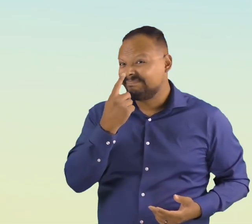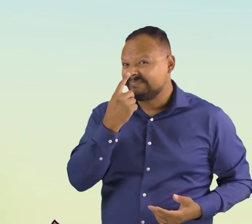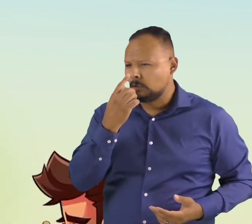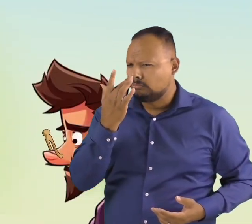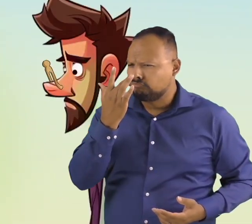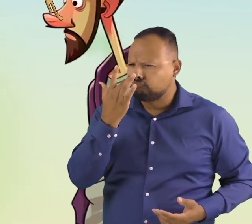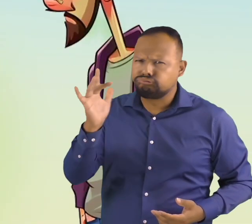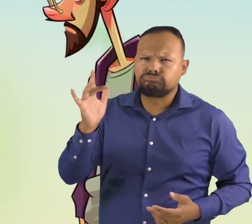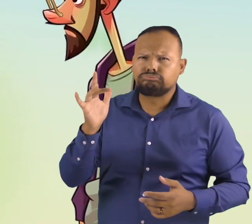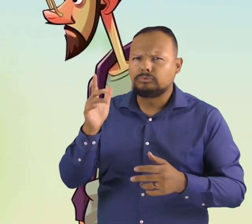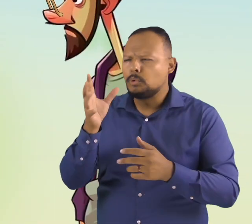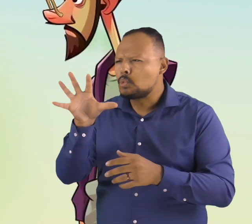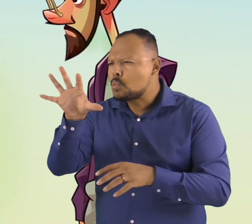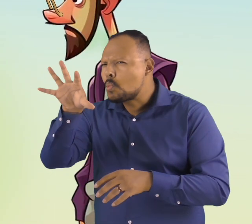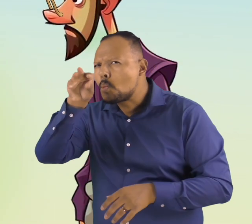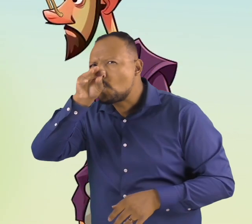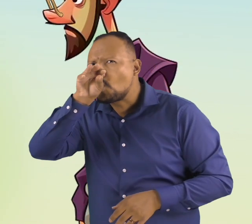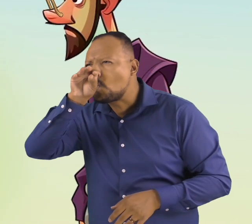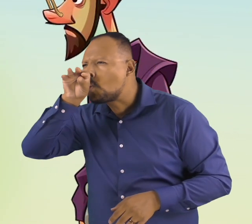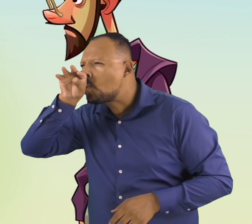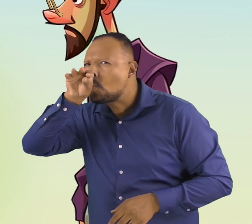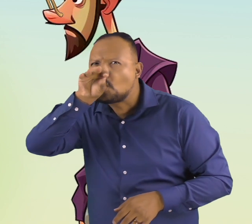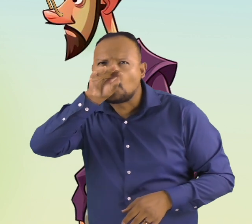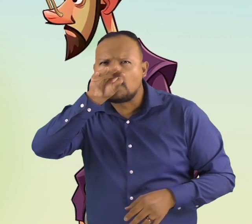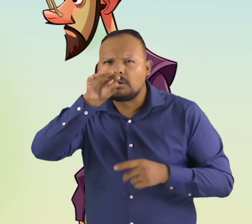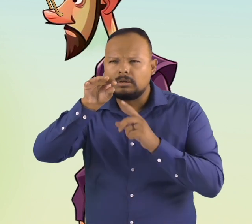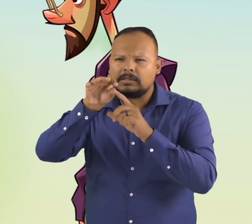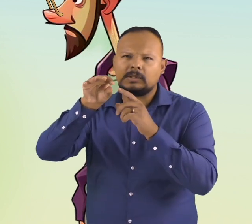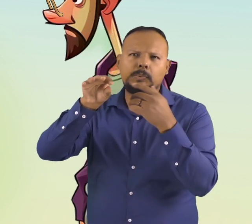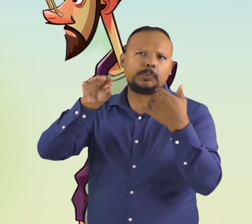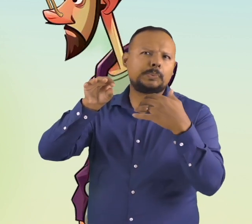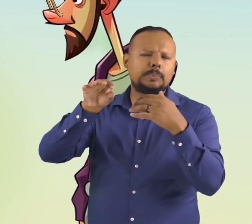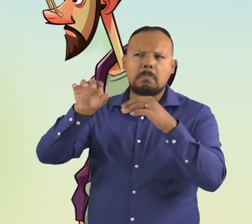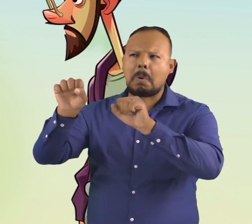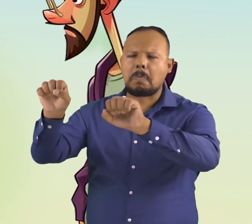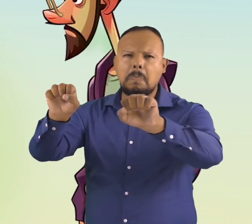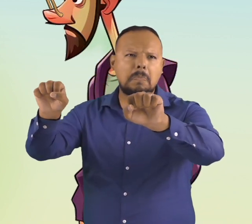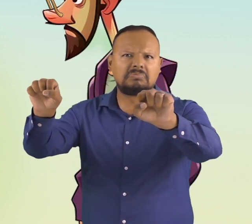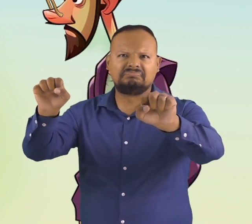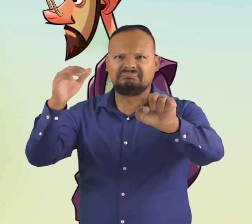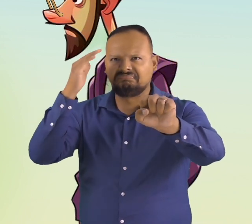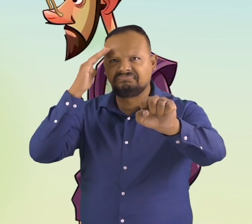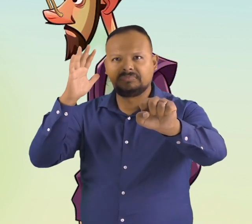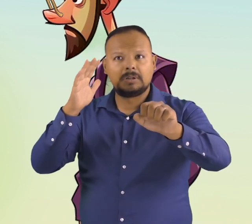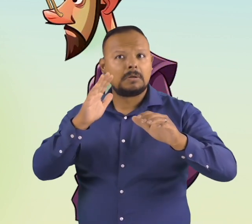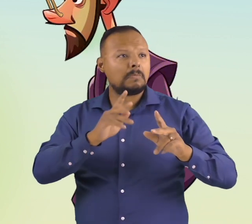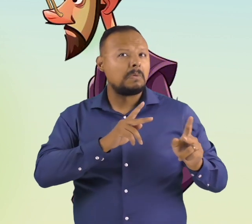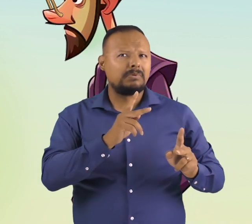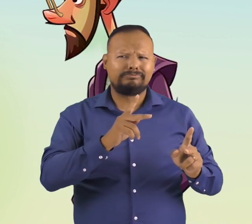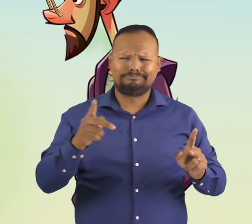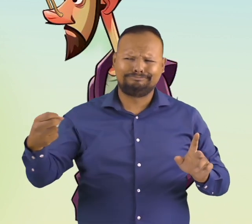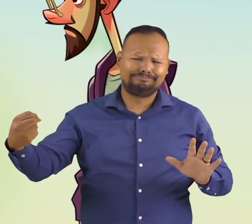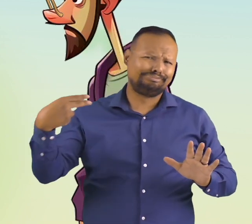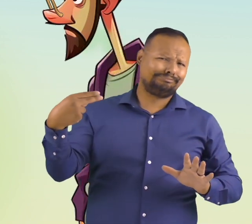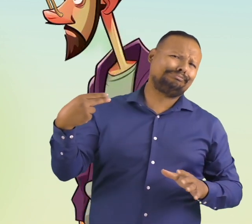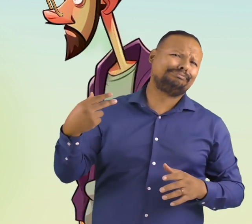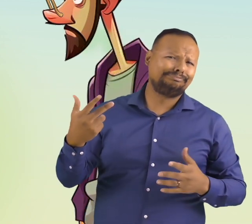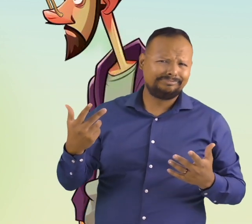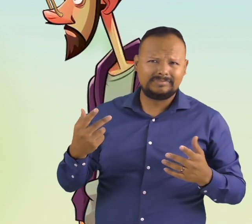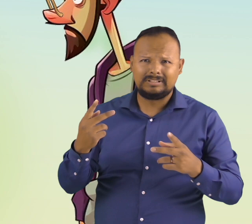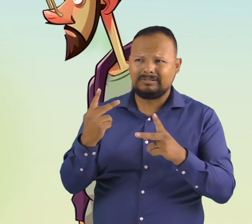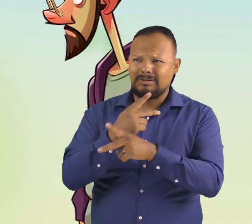Wolves have a very acute, or intense, sense of smell. Their sense of smell is 100